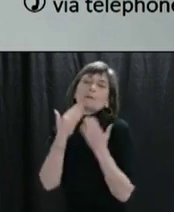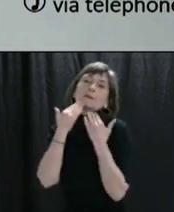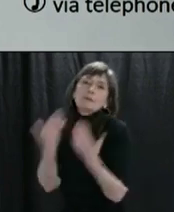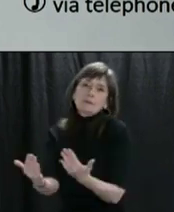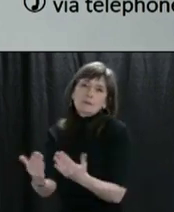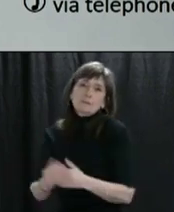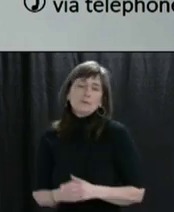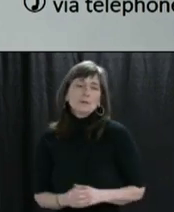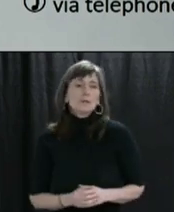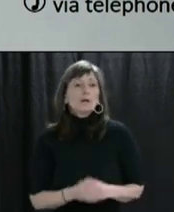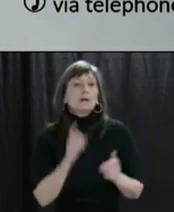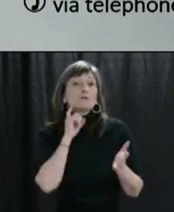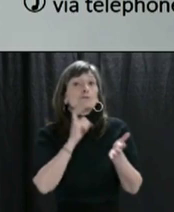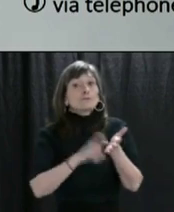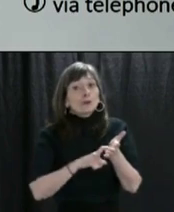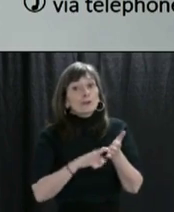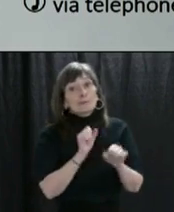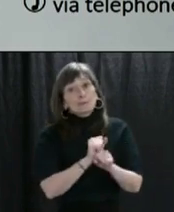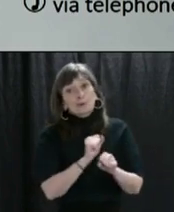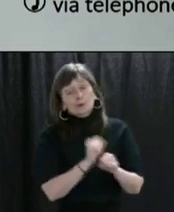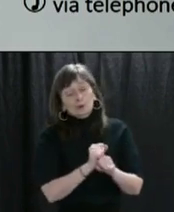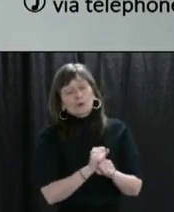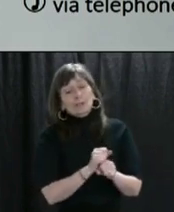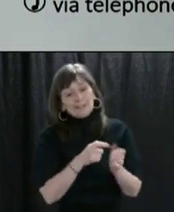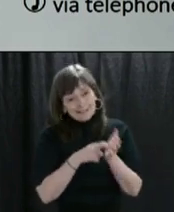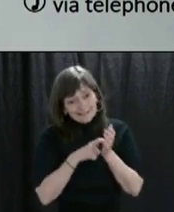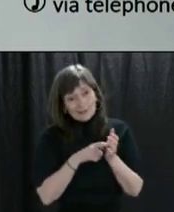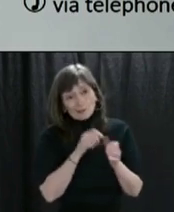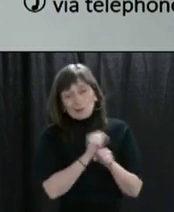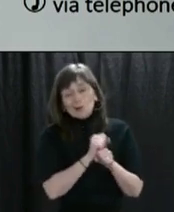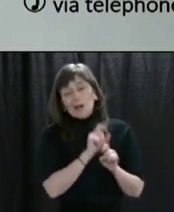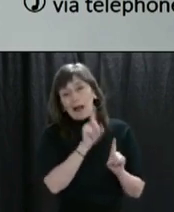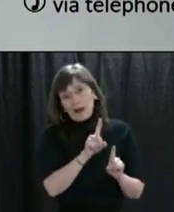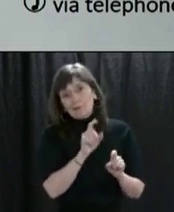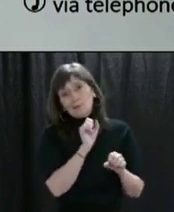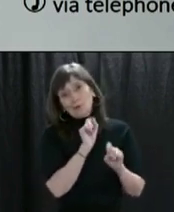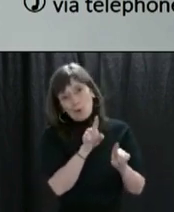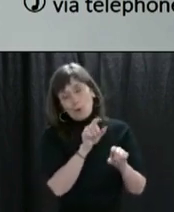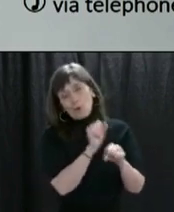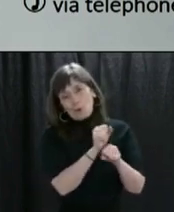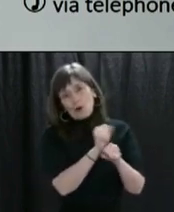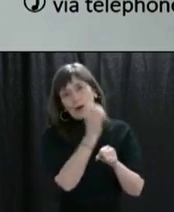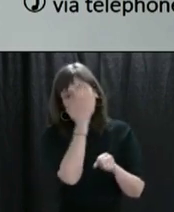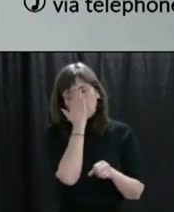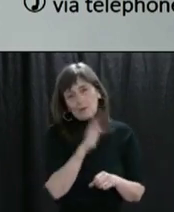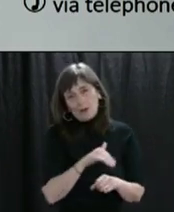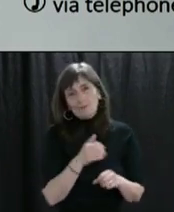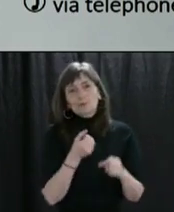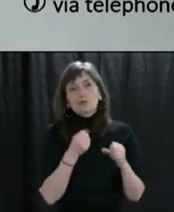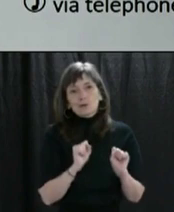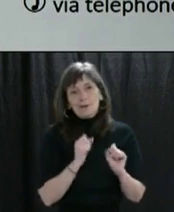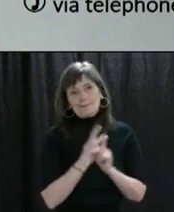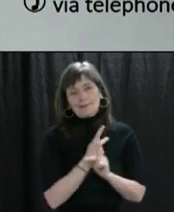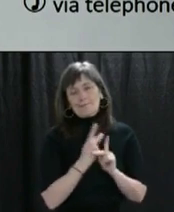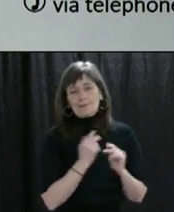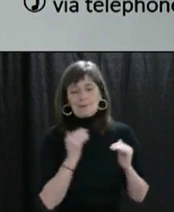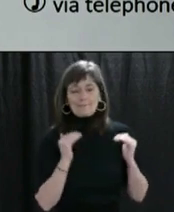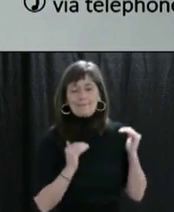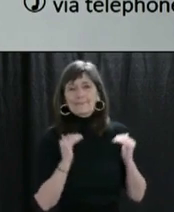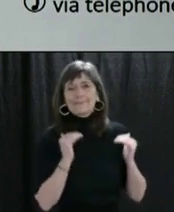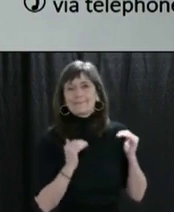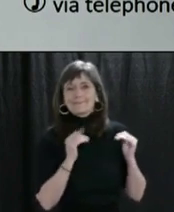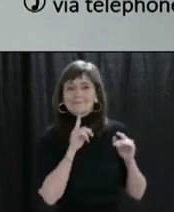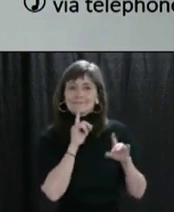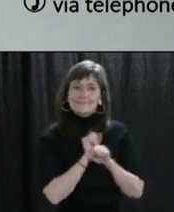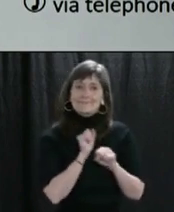recognize essential workers have to work. We are trying to find the balance. We need to ensure we continue to have our essential